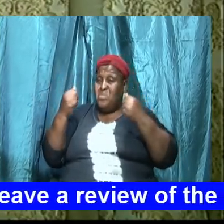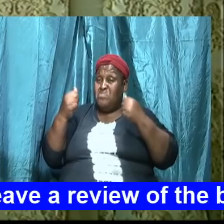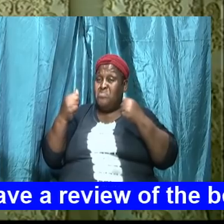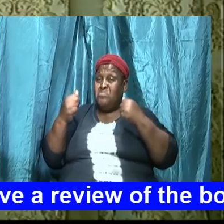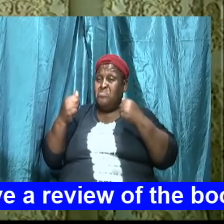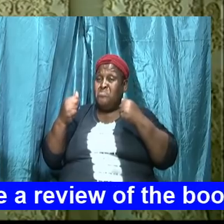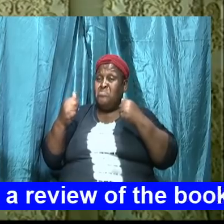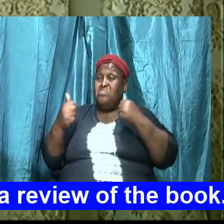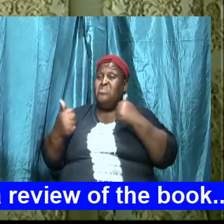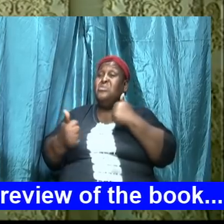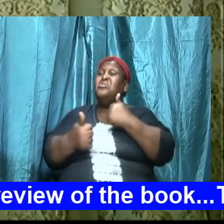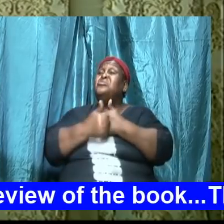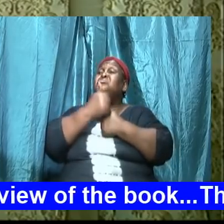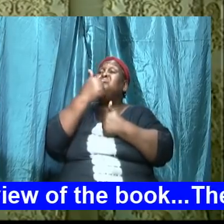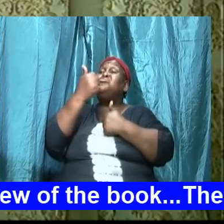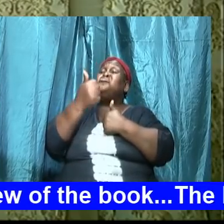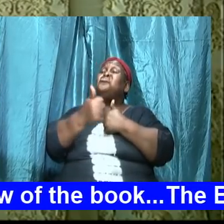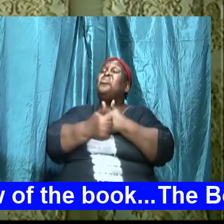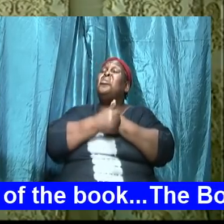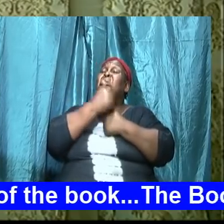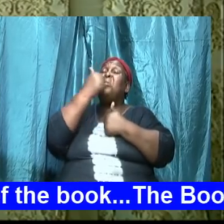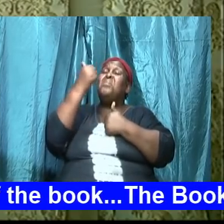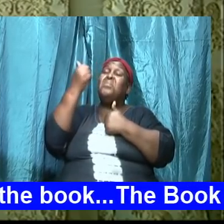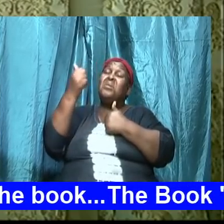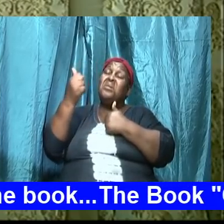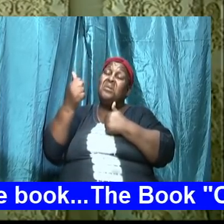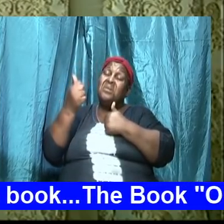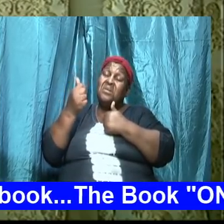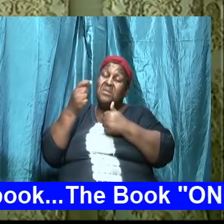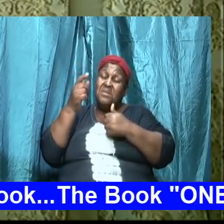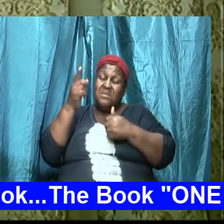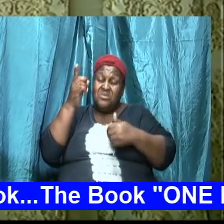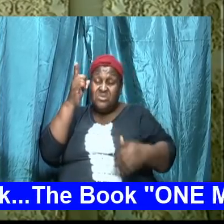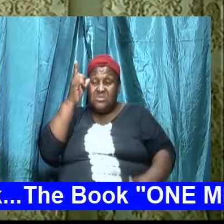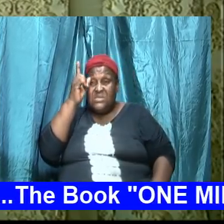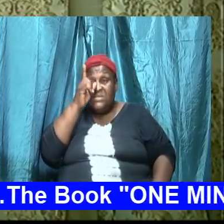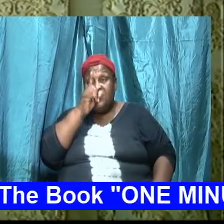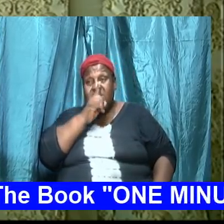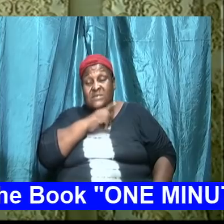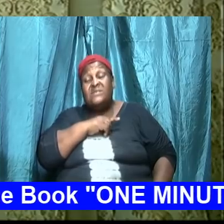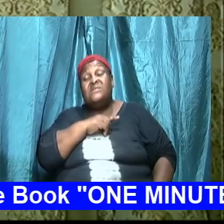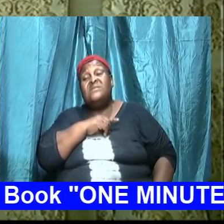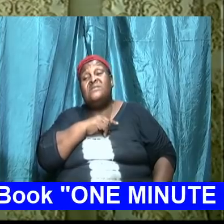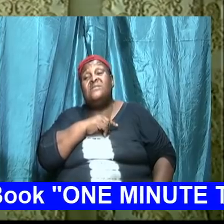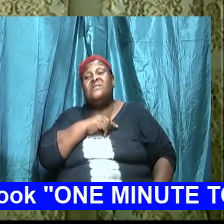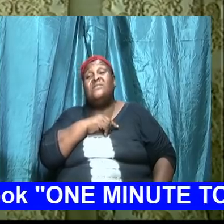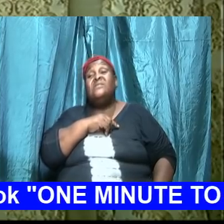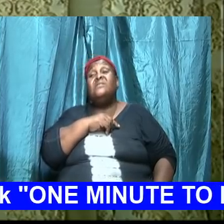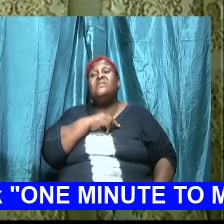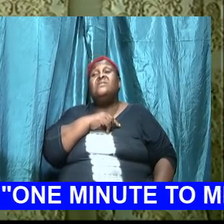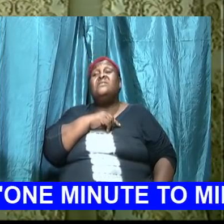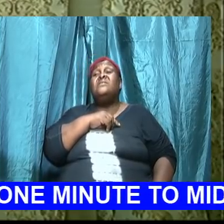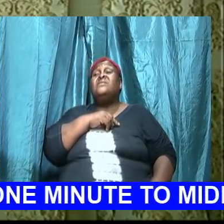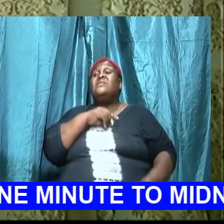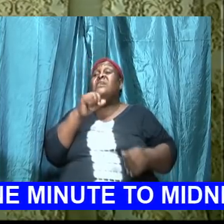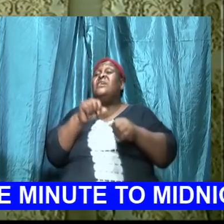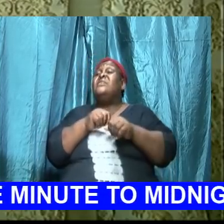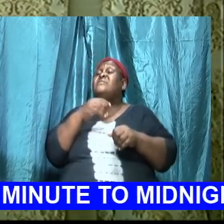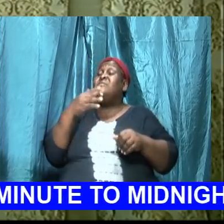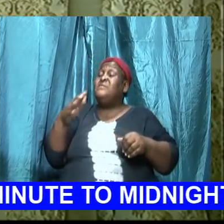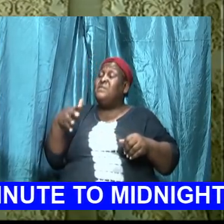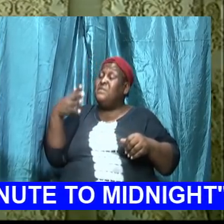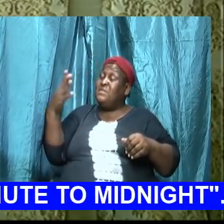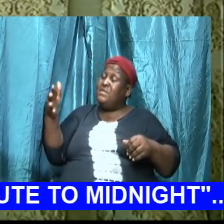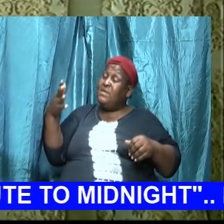the deception phase is where everything the tire the rubber meets the road